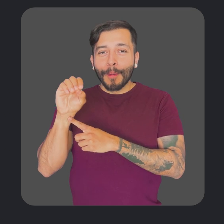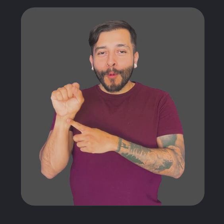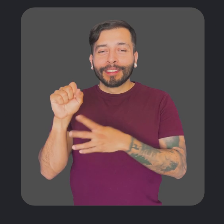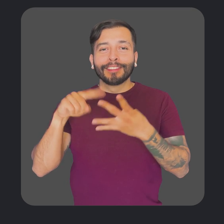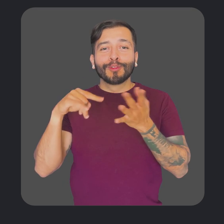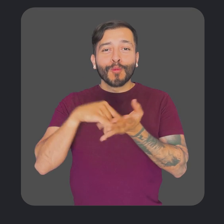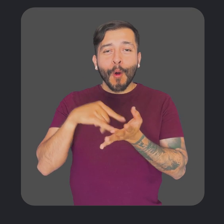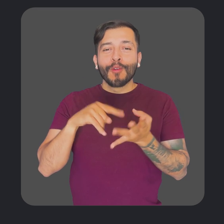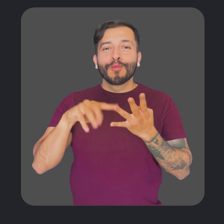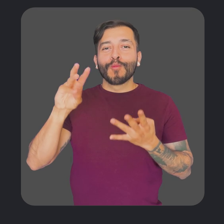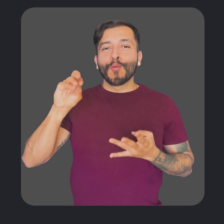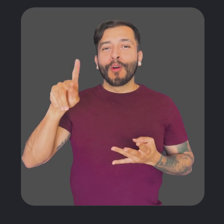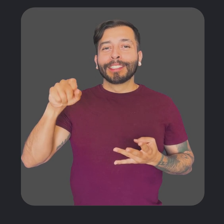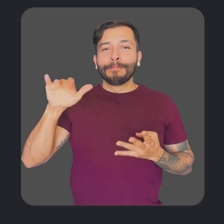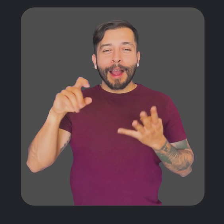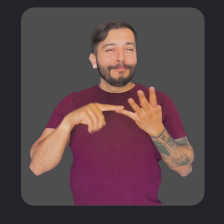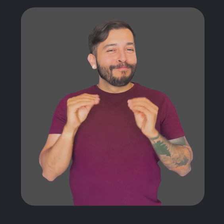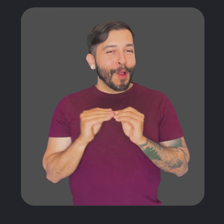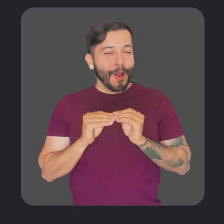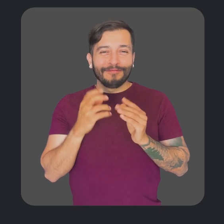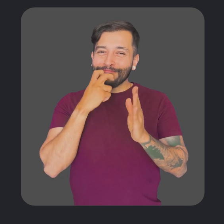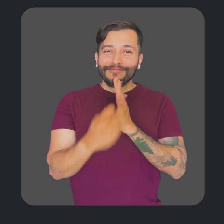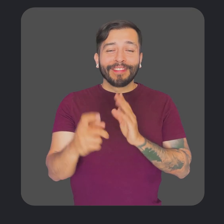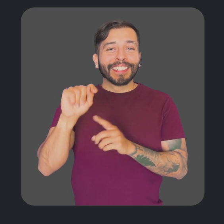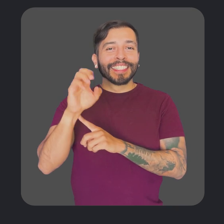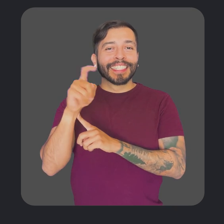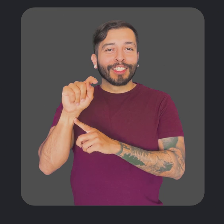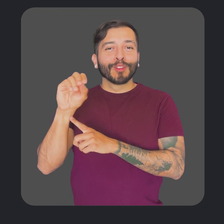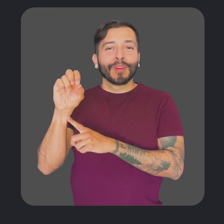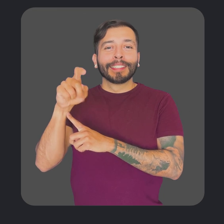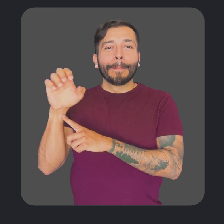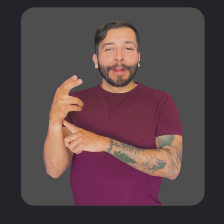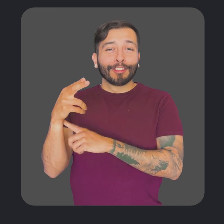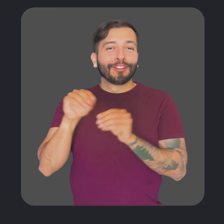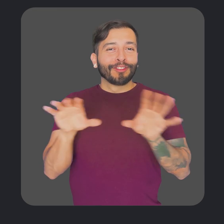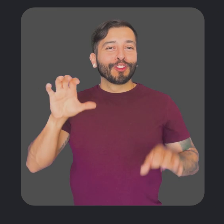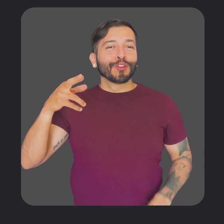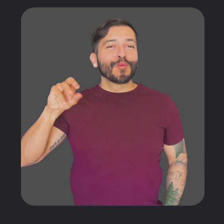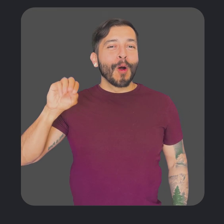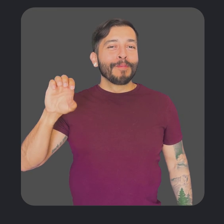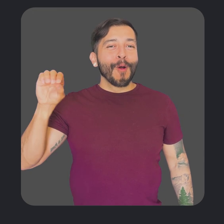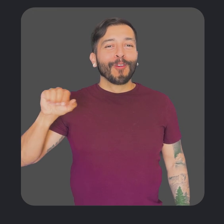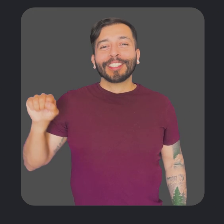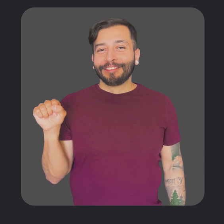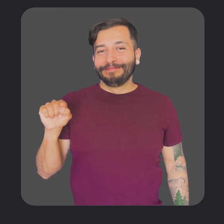Chrome OS, Android, Workspace, and more. So let's jump into it, starting with text-to-speech in Chrome OS.